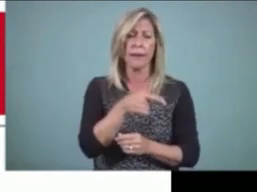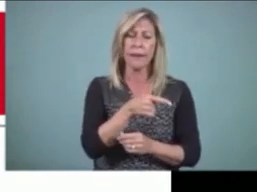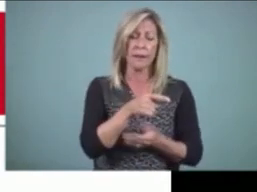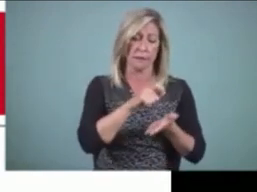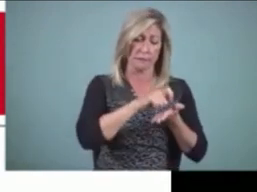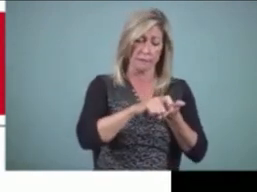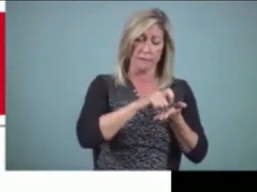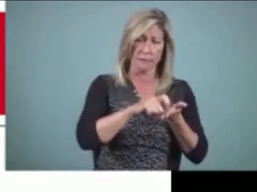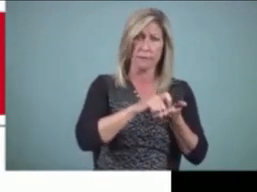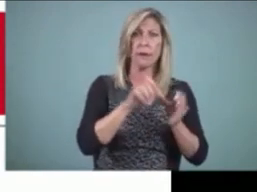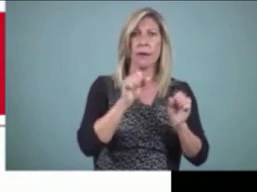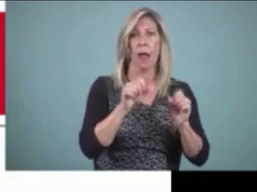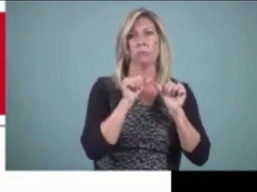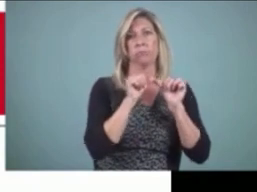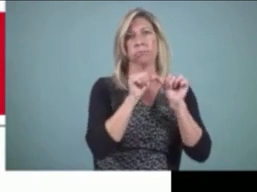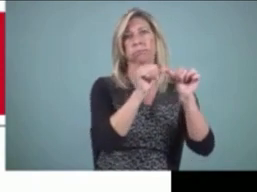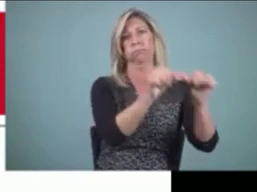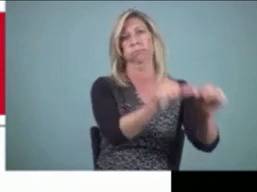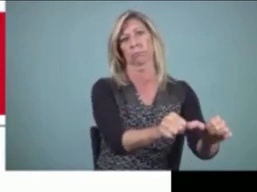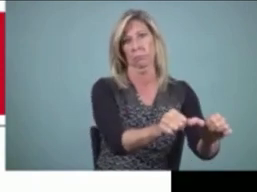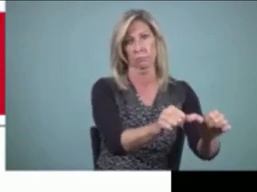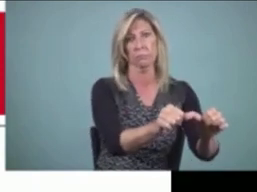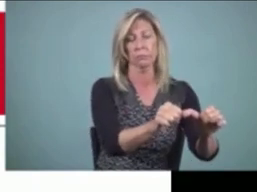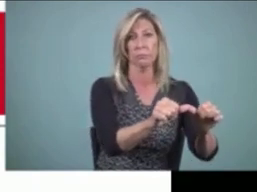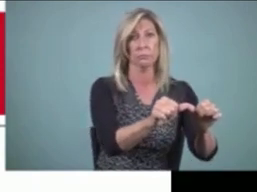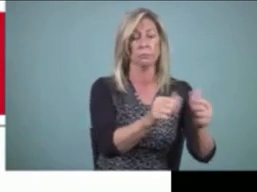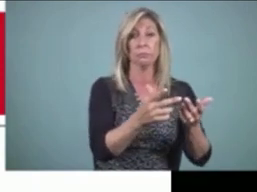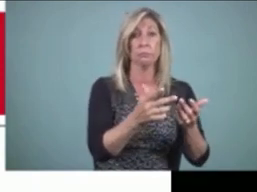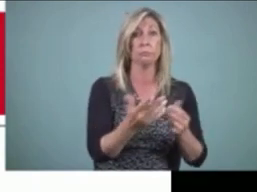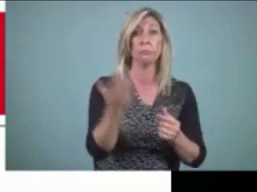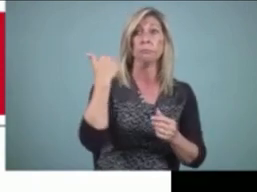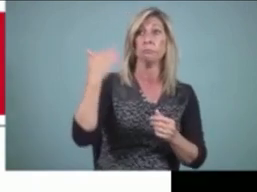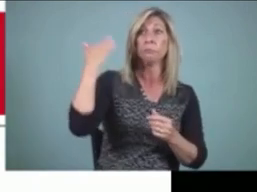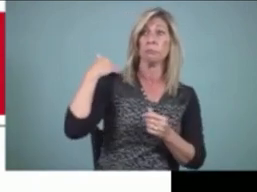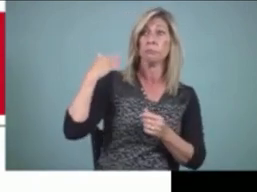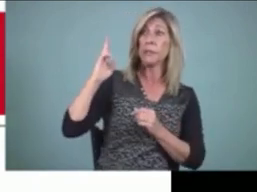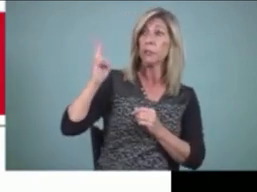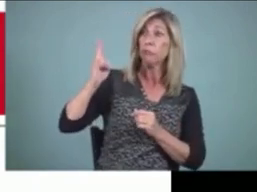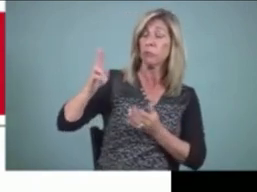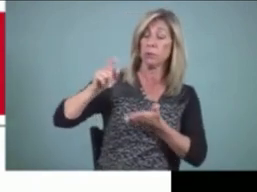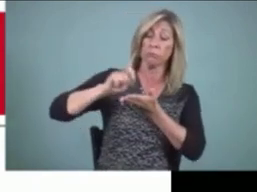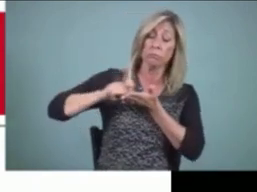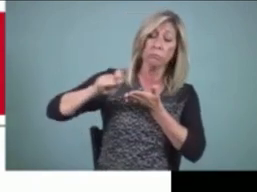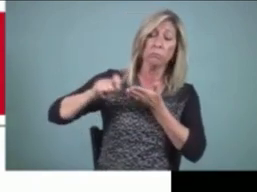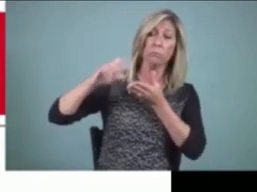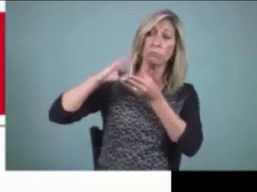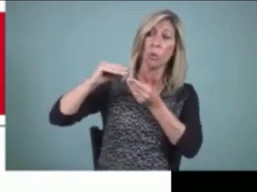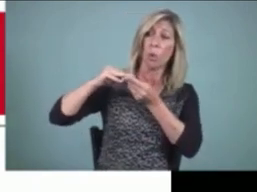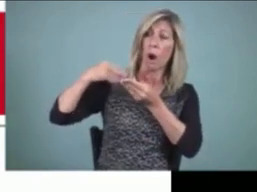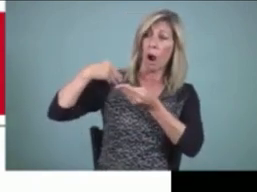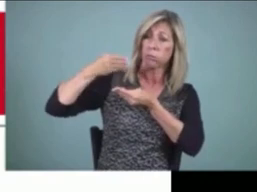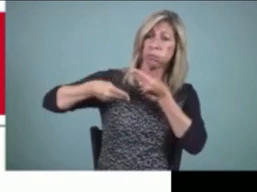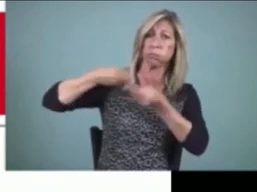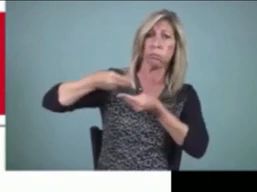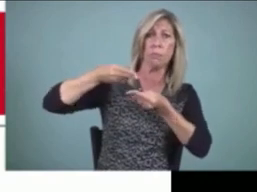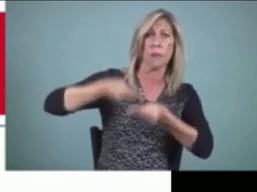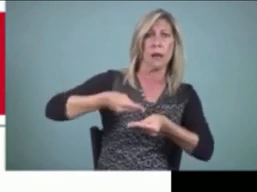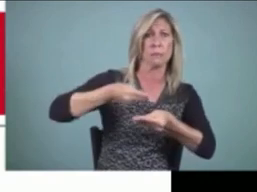that someone wrote a long time ago. You can communicate with some, with folks at a distance through print.